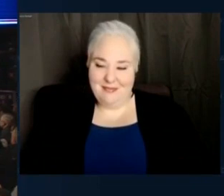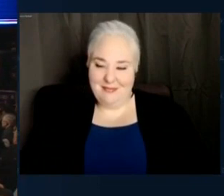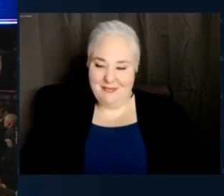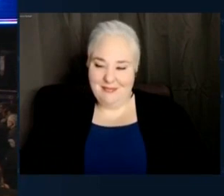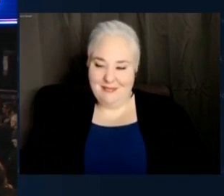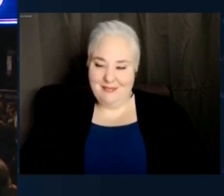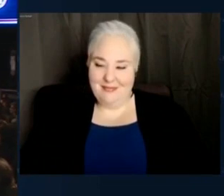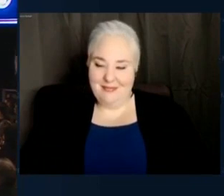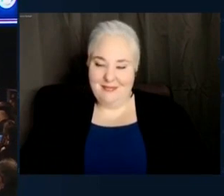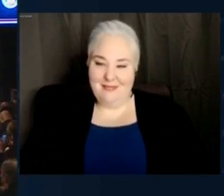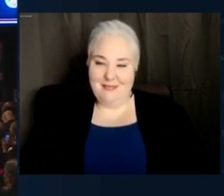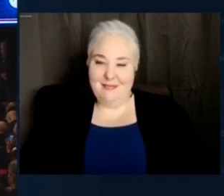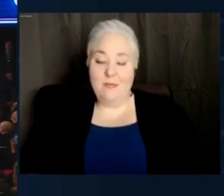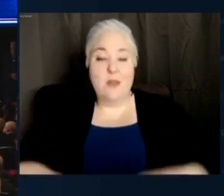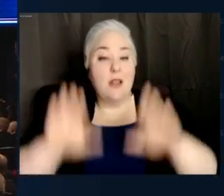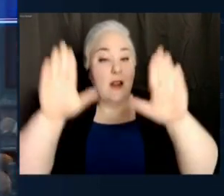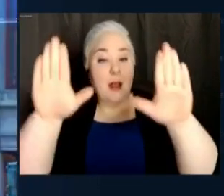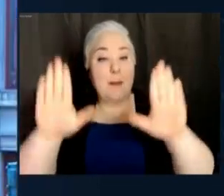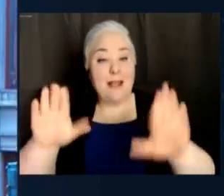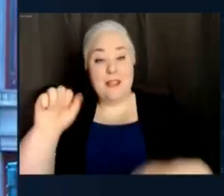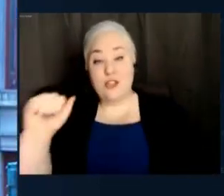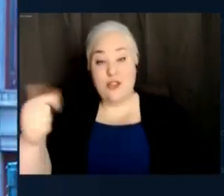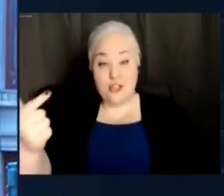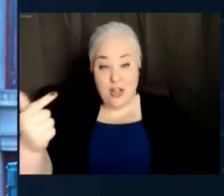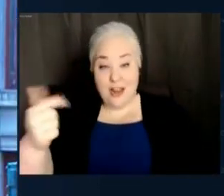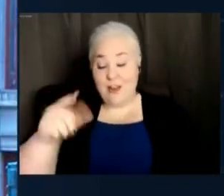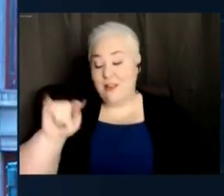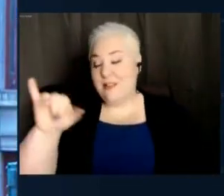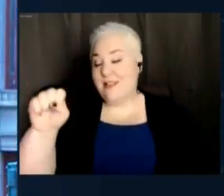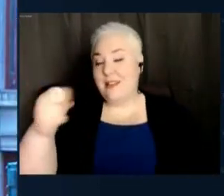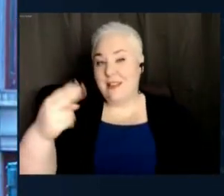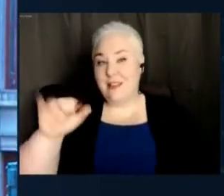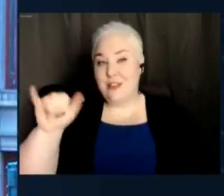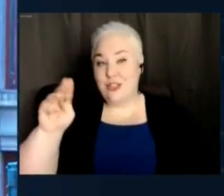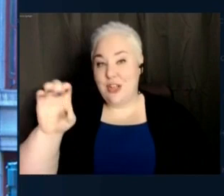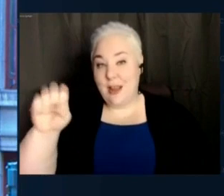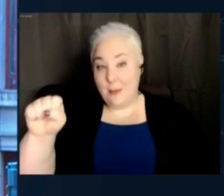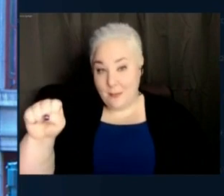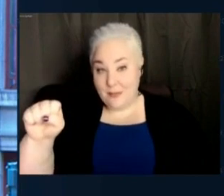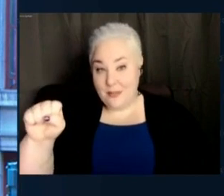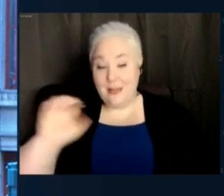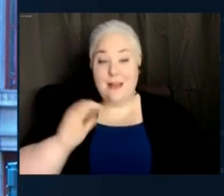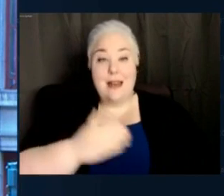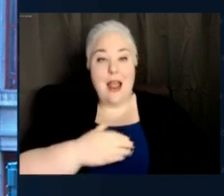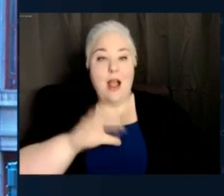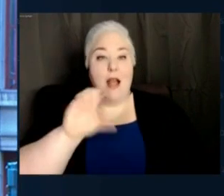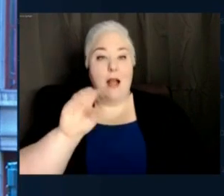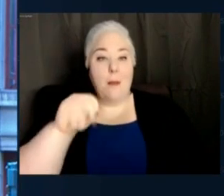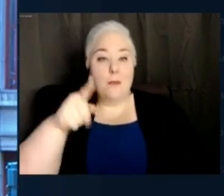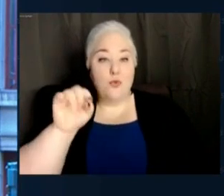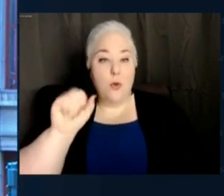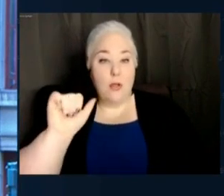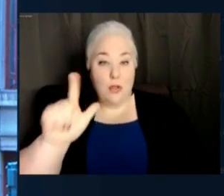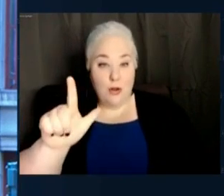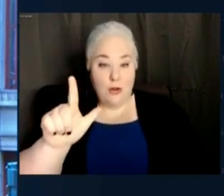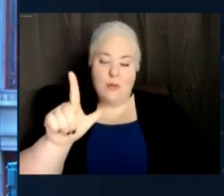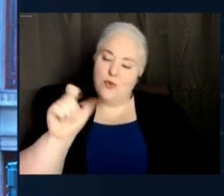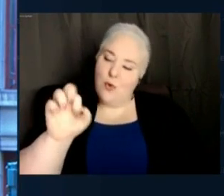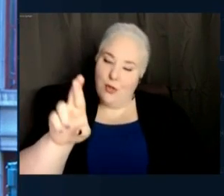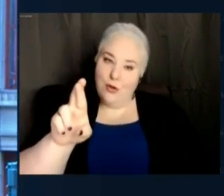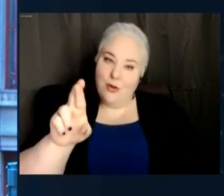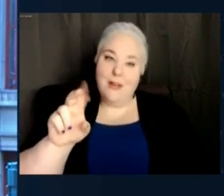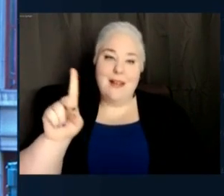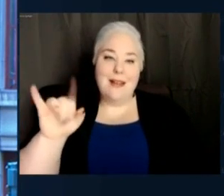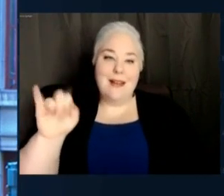To our amazing Attorney General, Tis James, and to our controller, DiNapoli, and of course to our